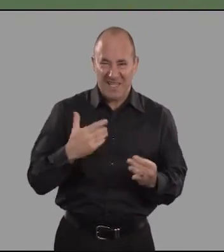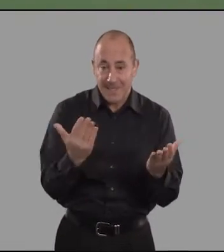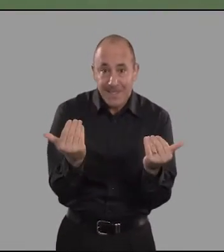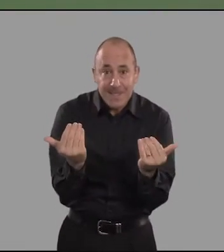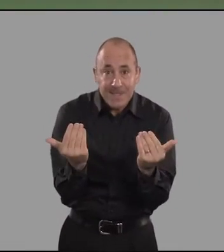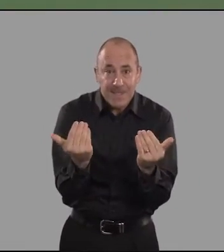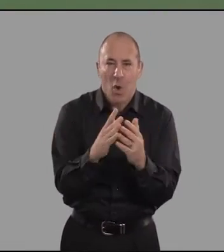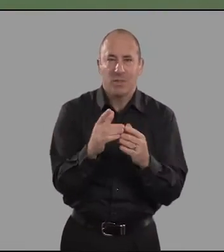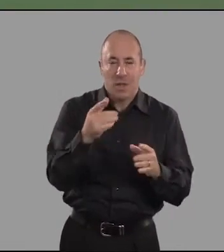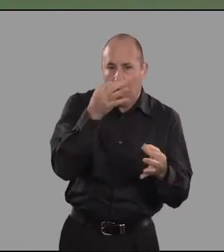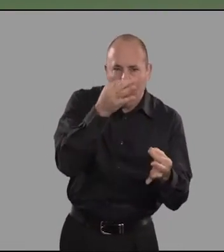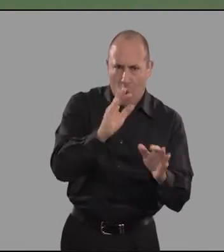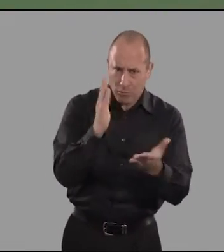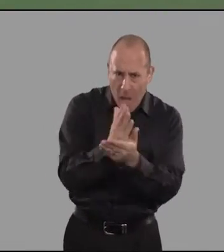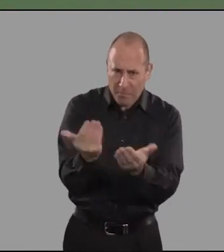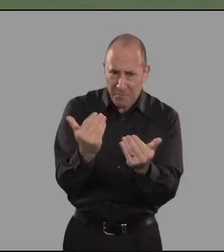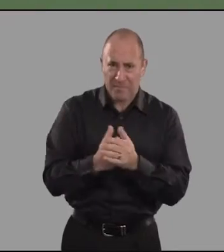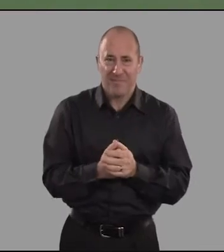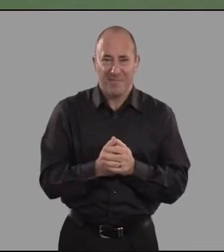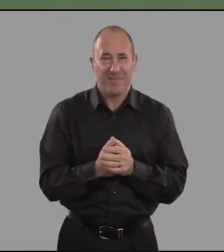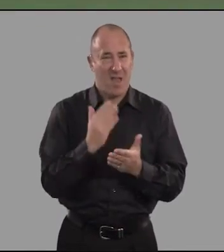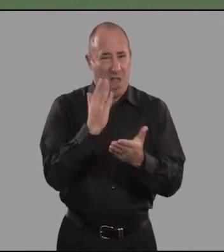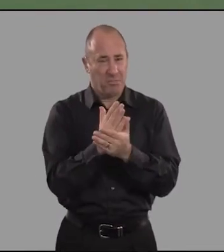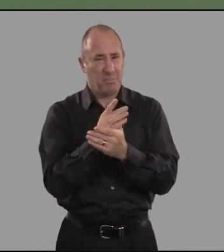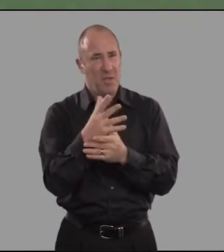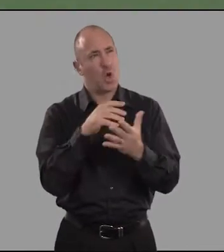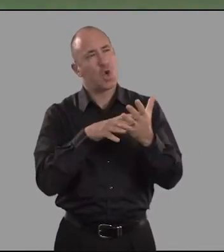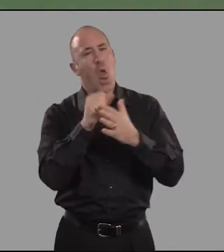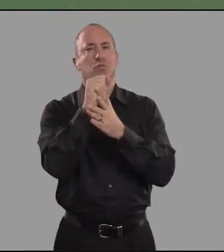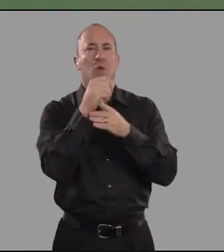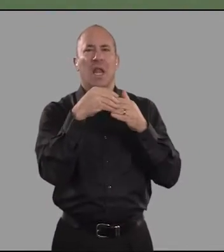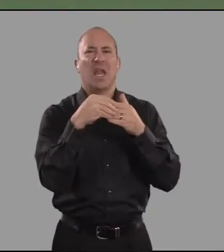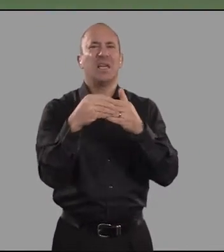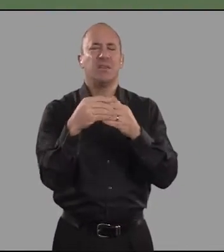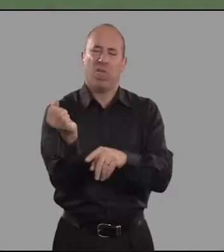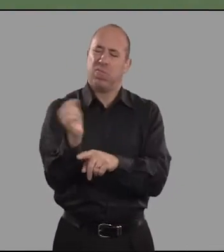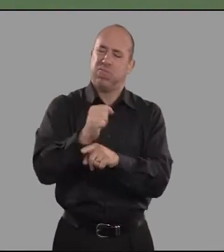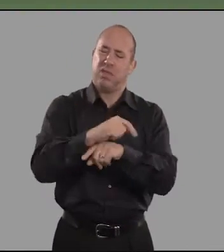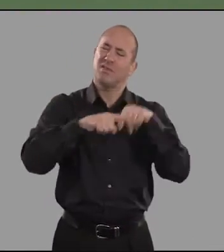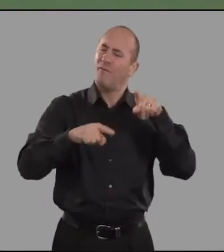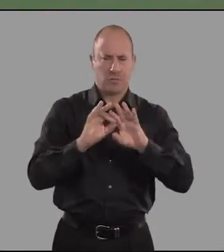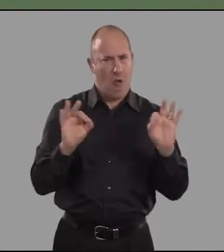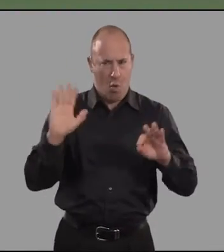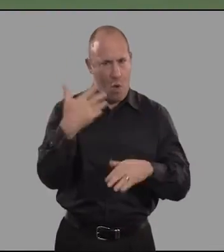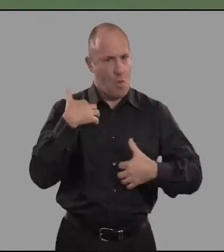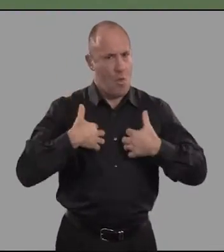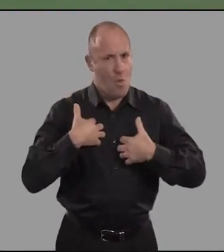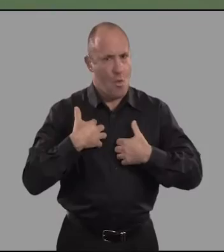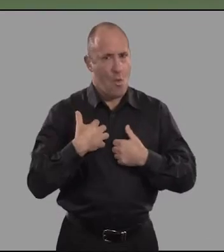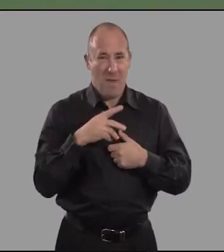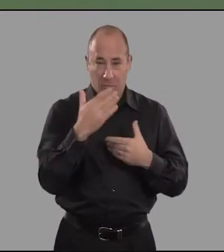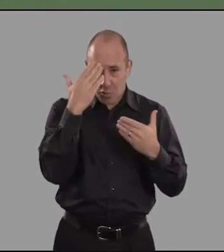to use a carrot and not the stick. I do not think for a moment there is any cultural leader who is not interested in diversity.